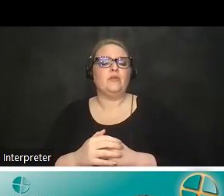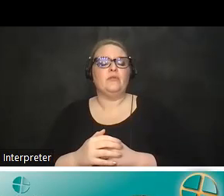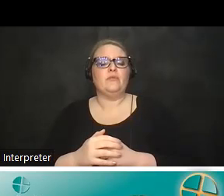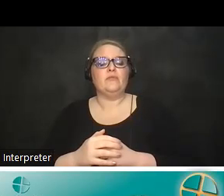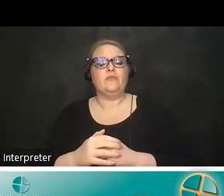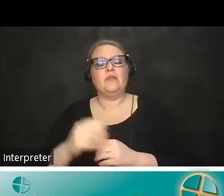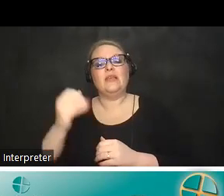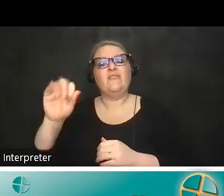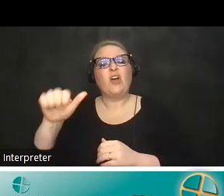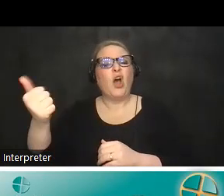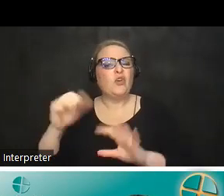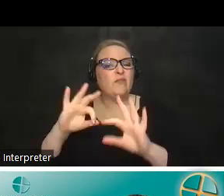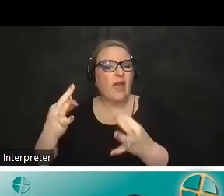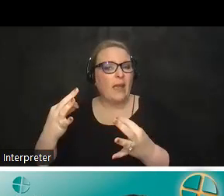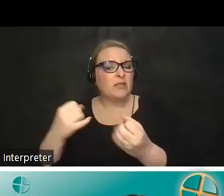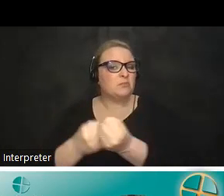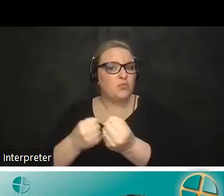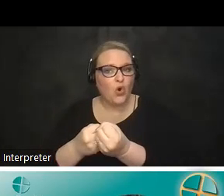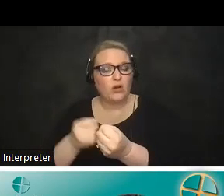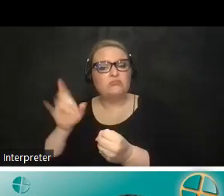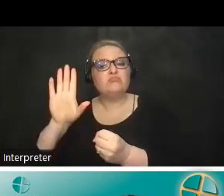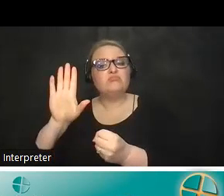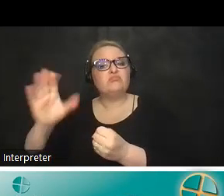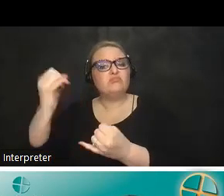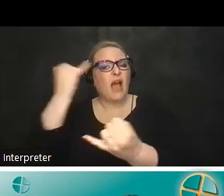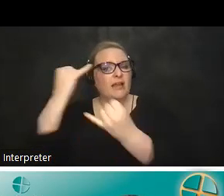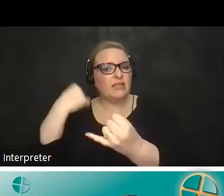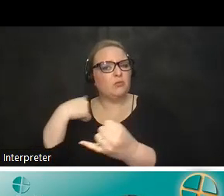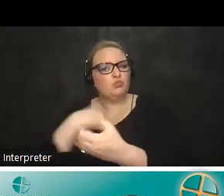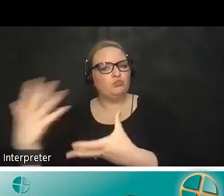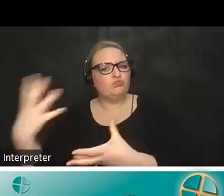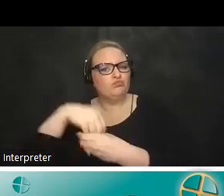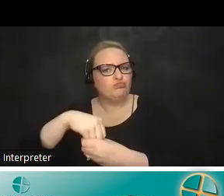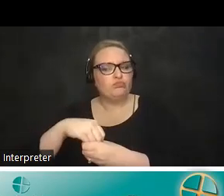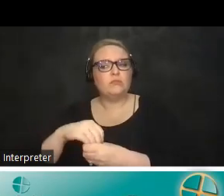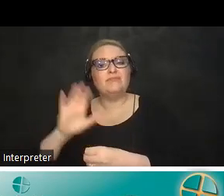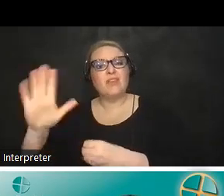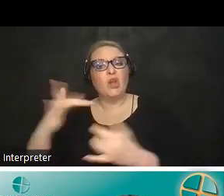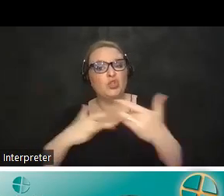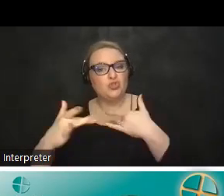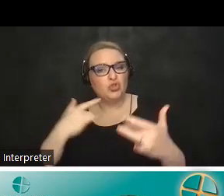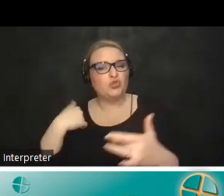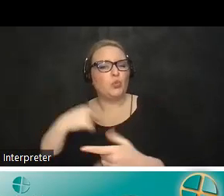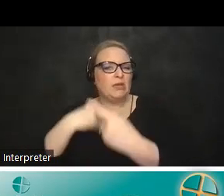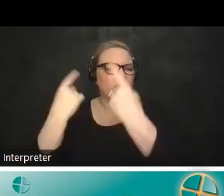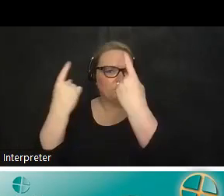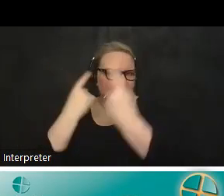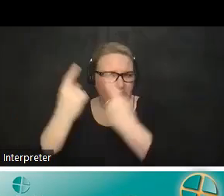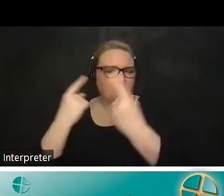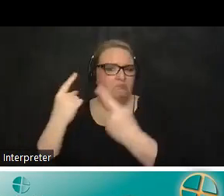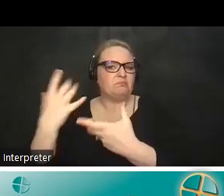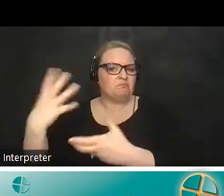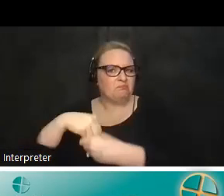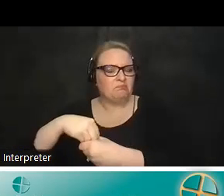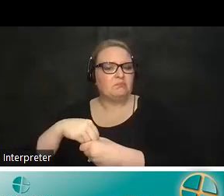uh family support system that may have other ideas or other concerns that about how the product should or the the thing the